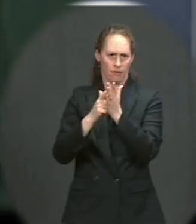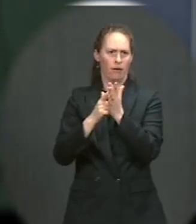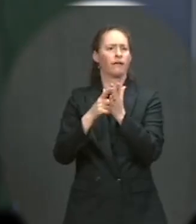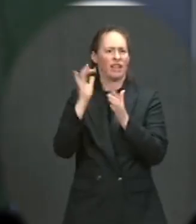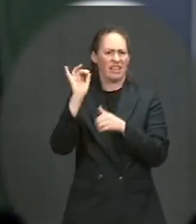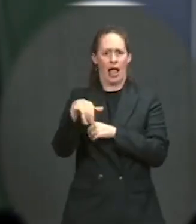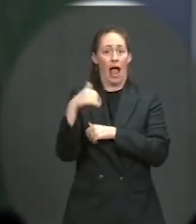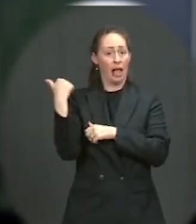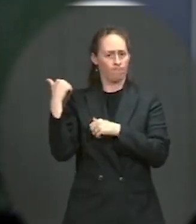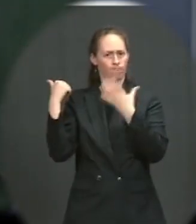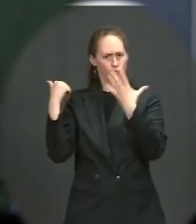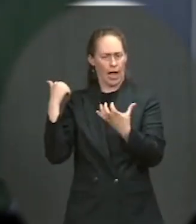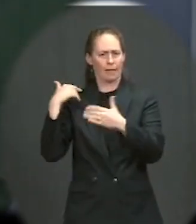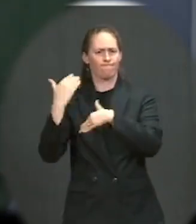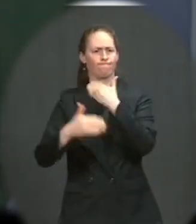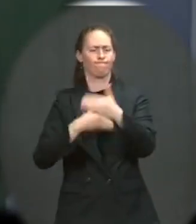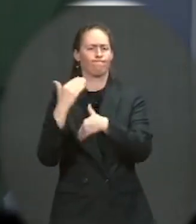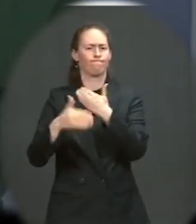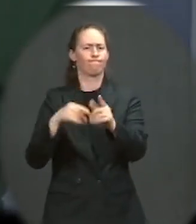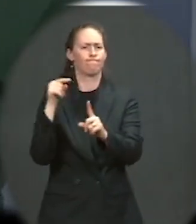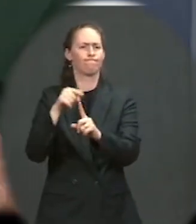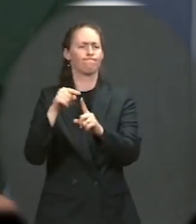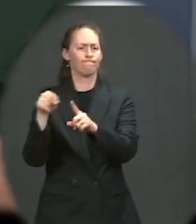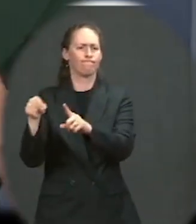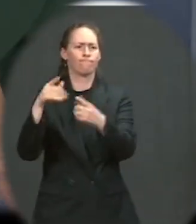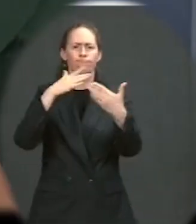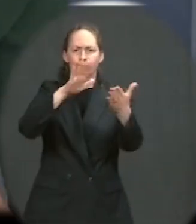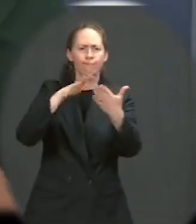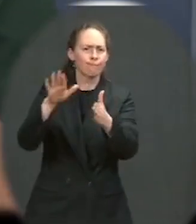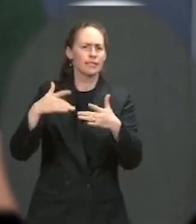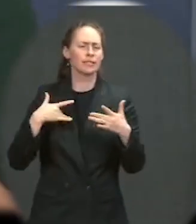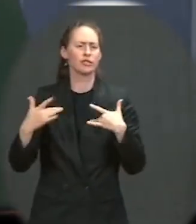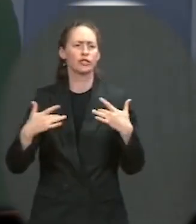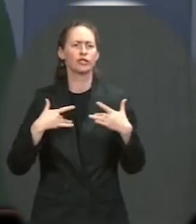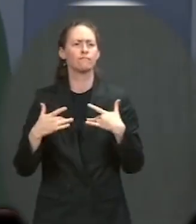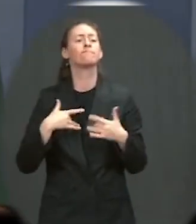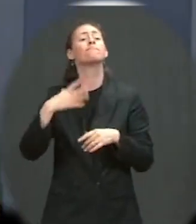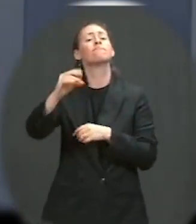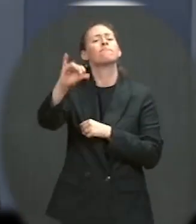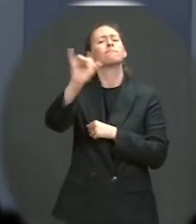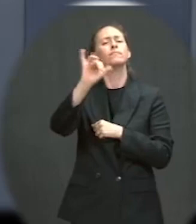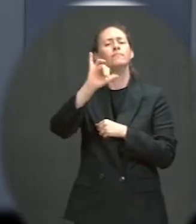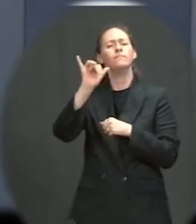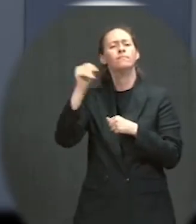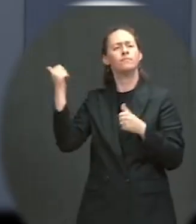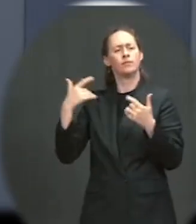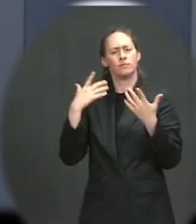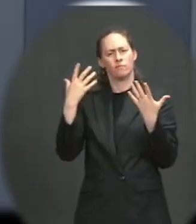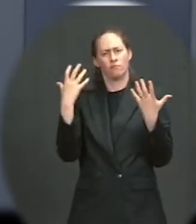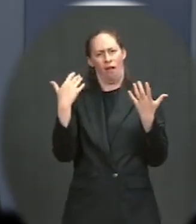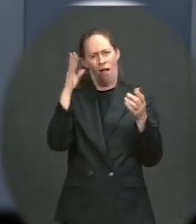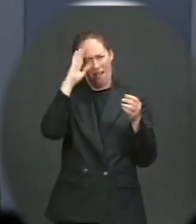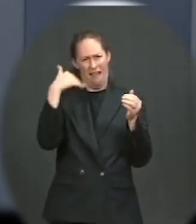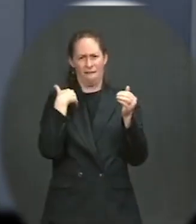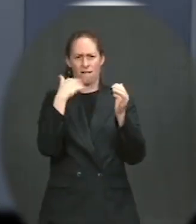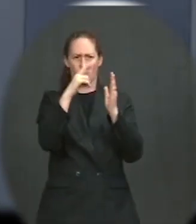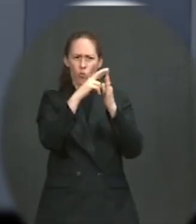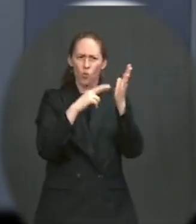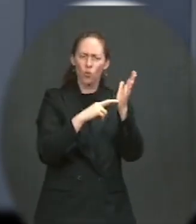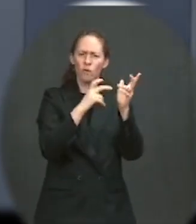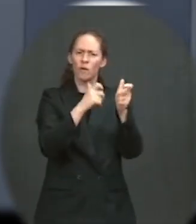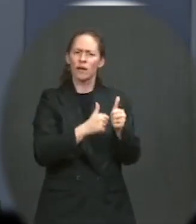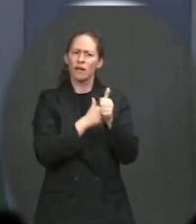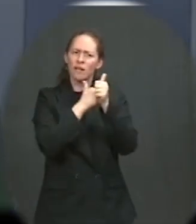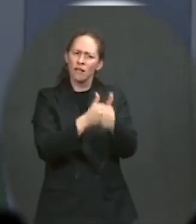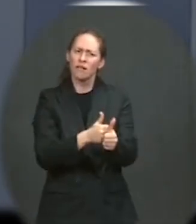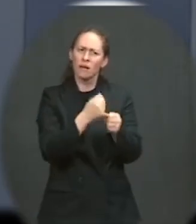exactly that. But part of his announcement is also ensuring there's specific guidance to communities across the country to ensure that they have